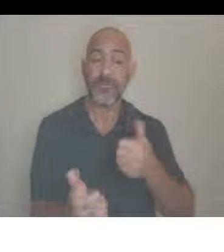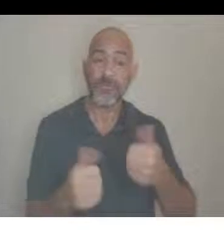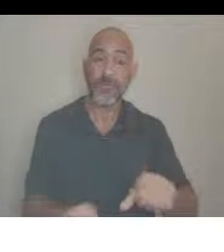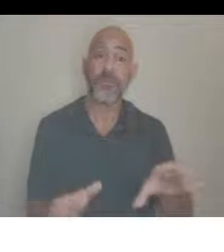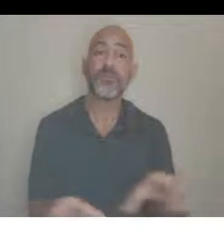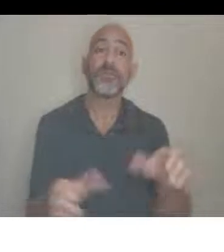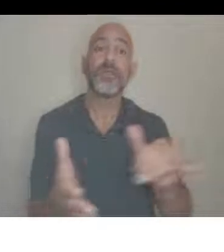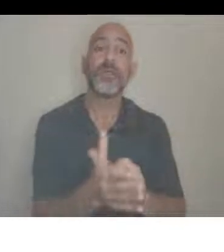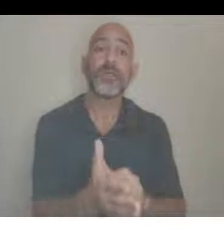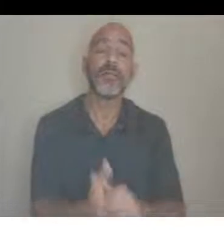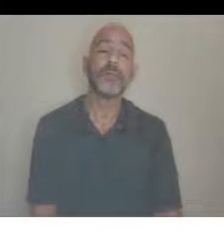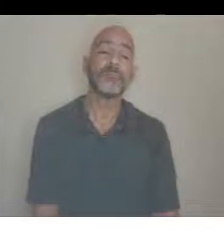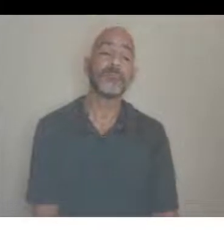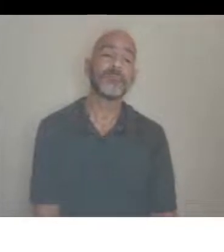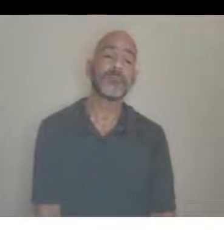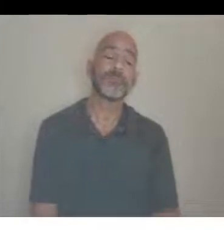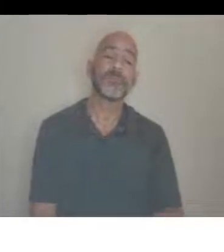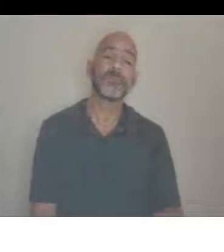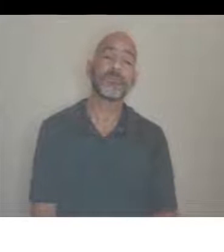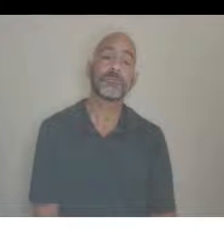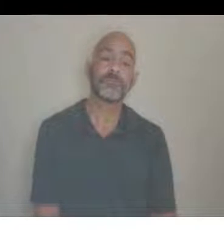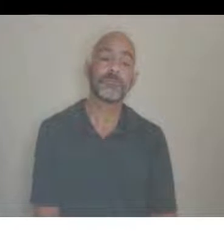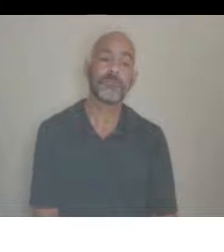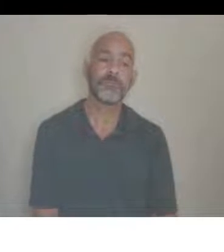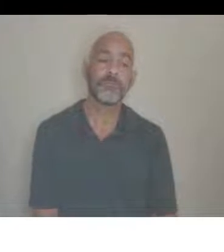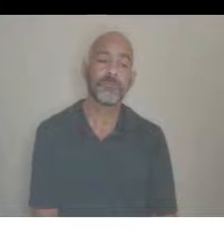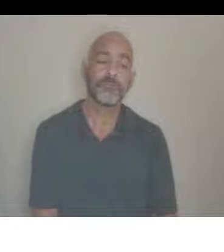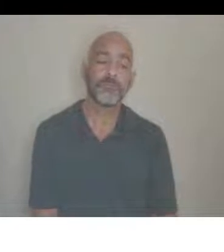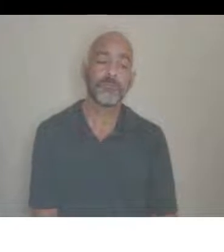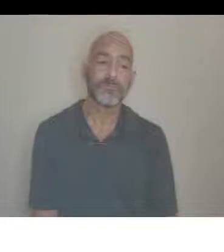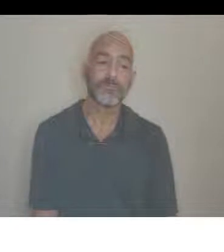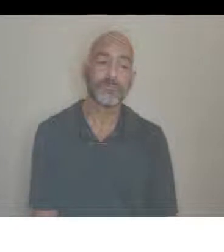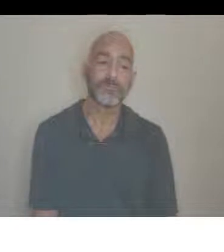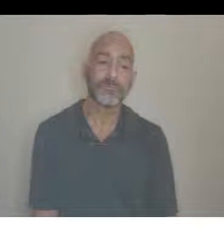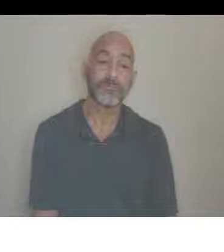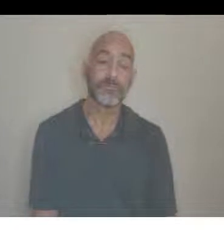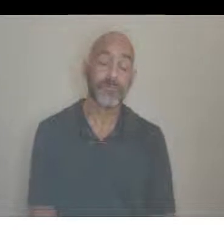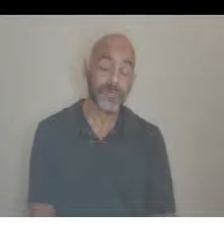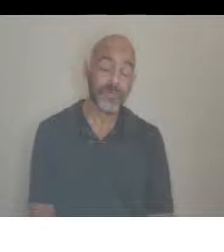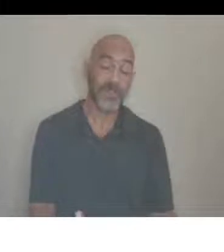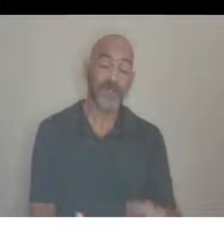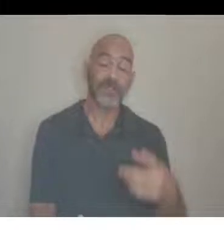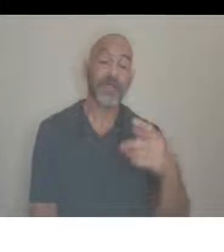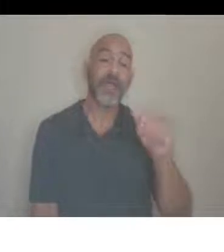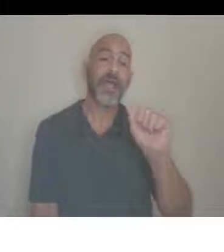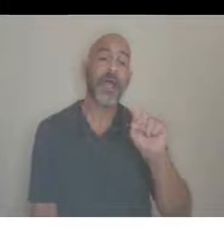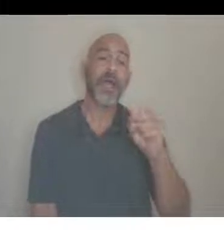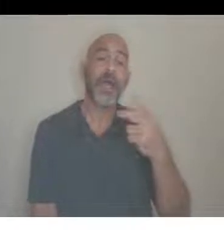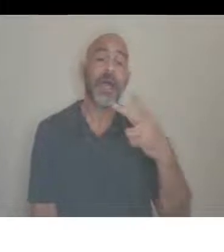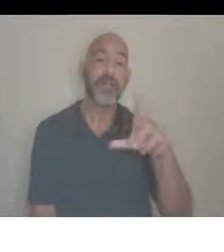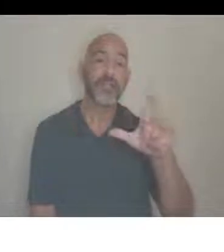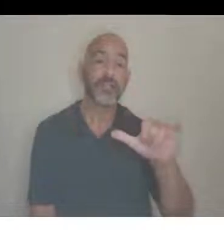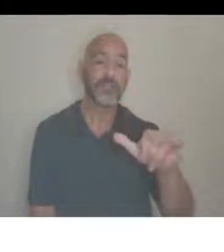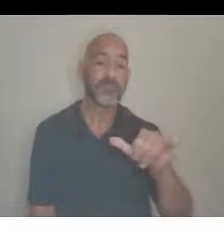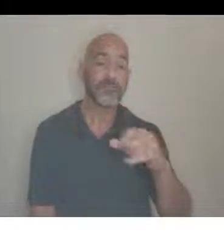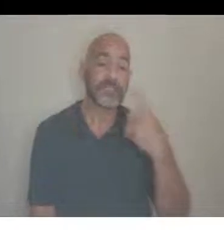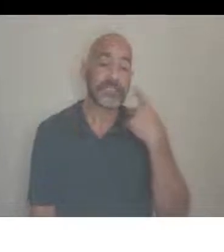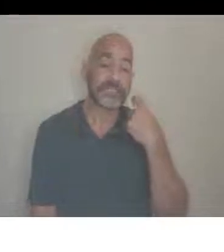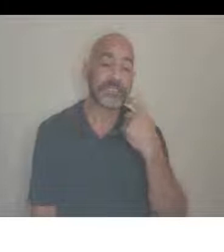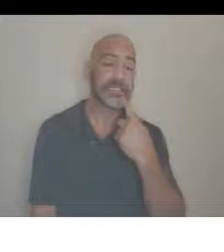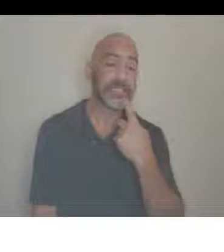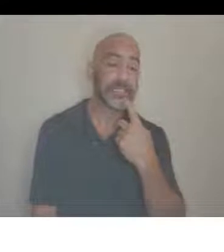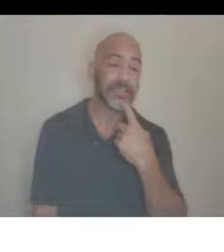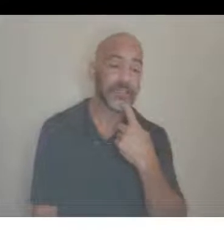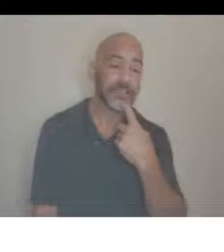and it goes to what Ashley was saying that, you know, these infantilized people are inherently good people.